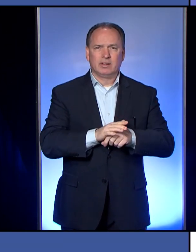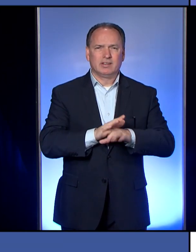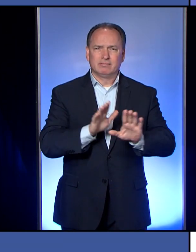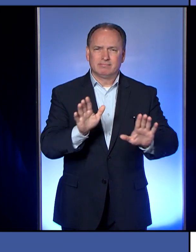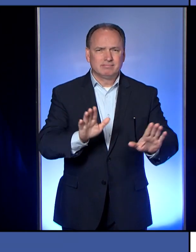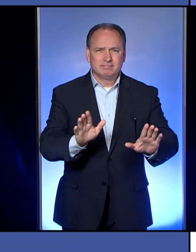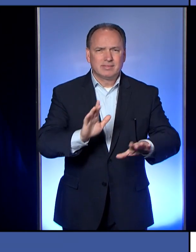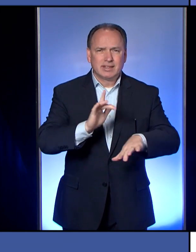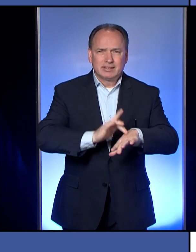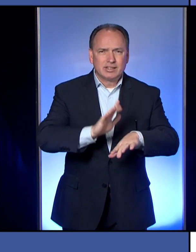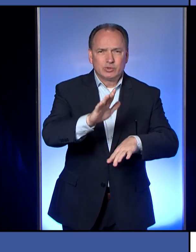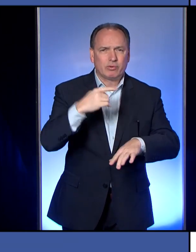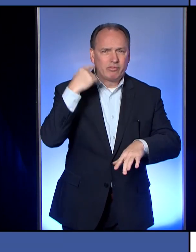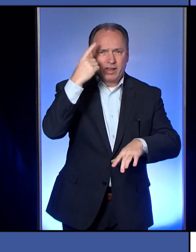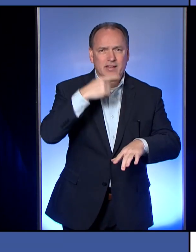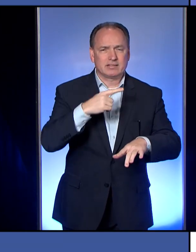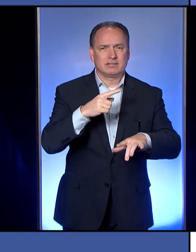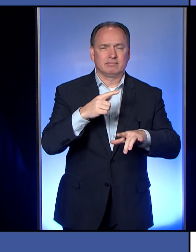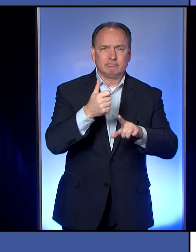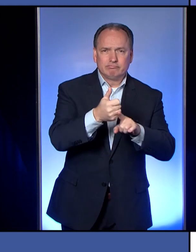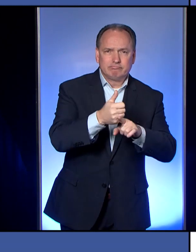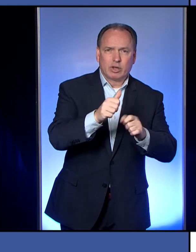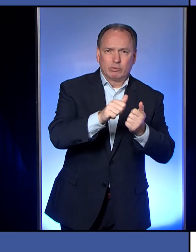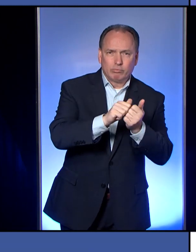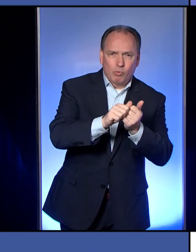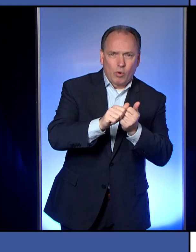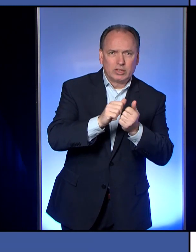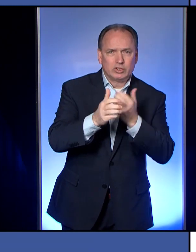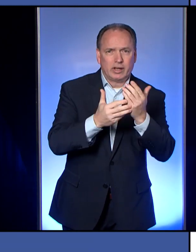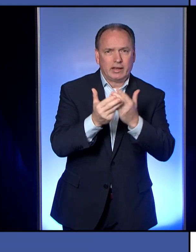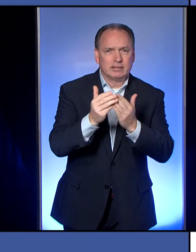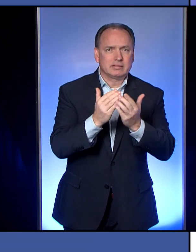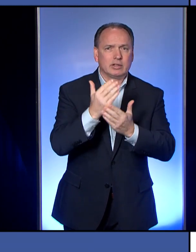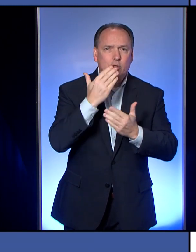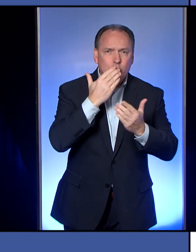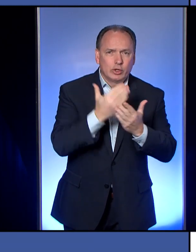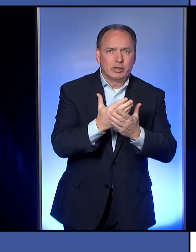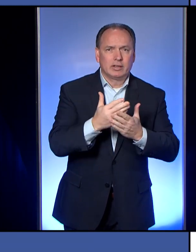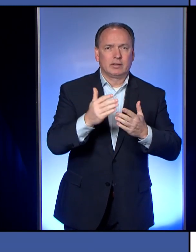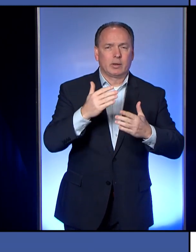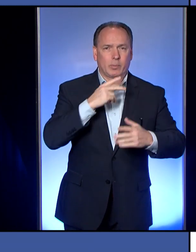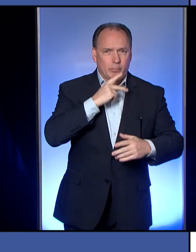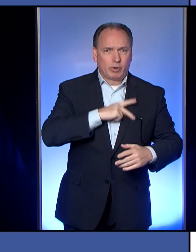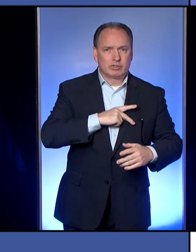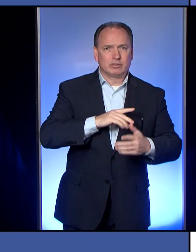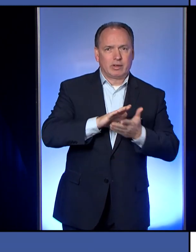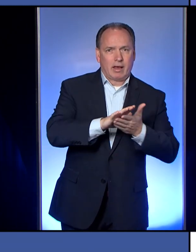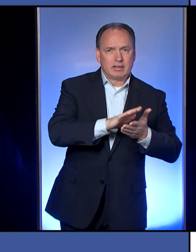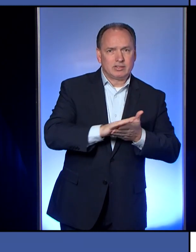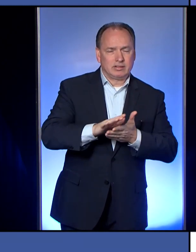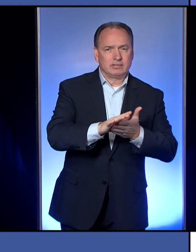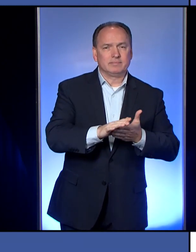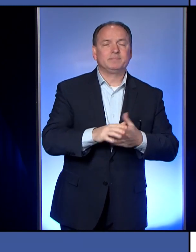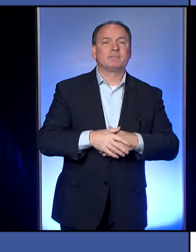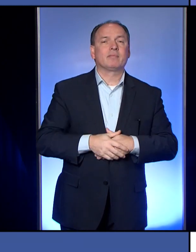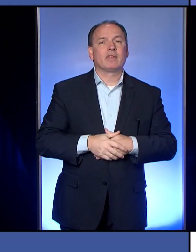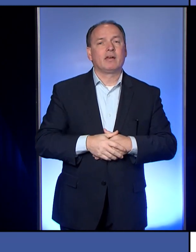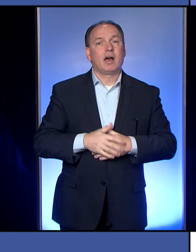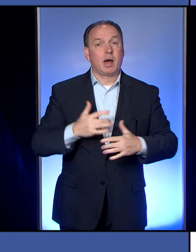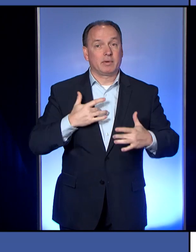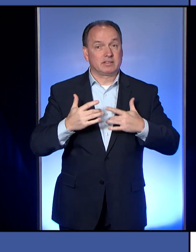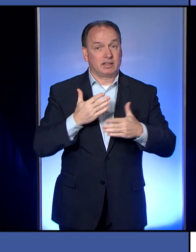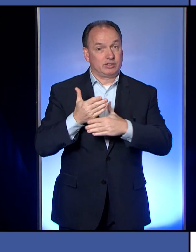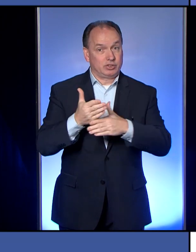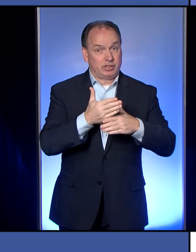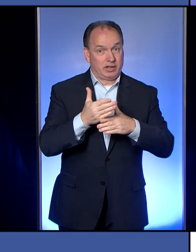Practice proper hand washing and personal hygiene. I'm excited to share that Erie County has gone